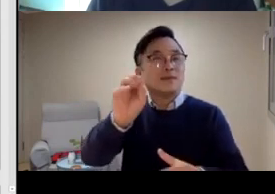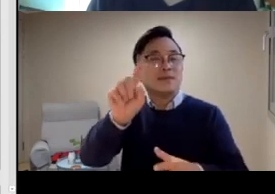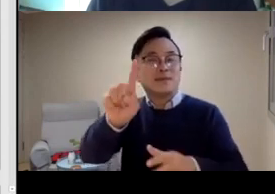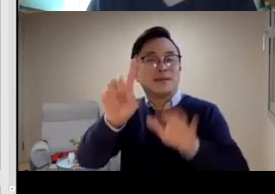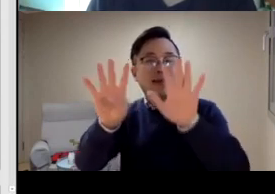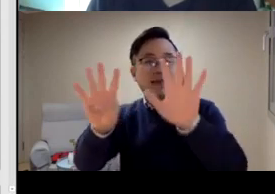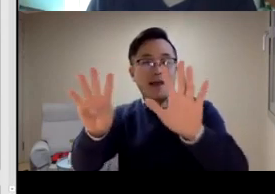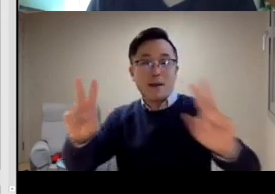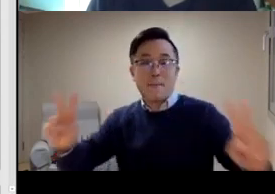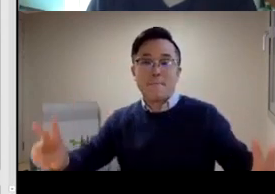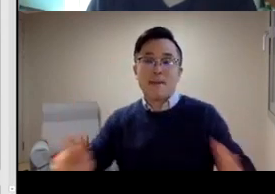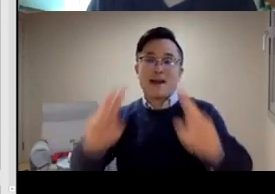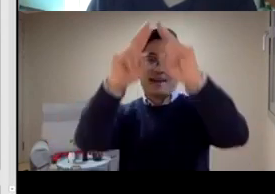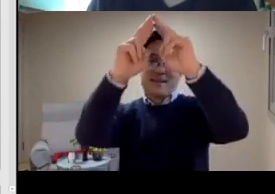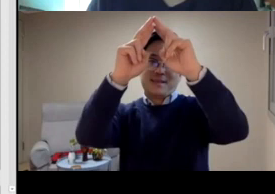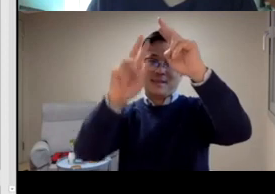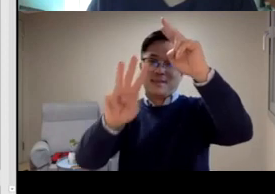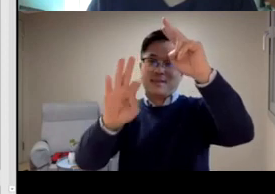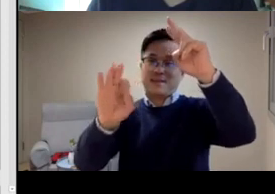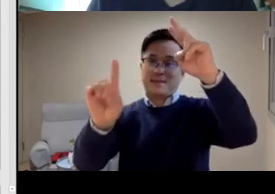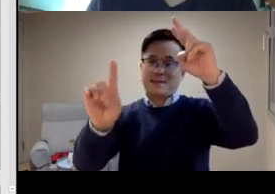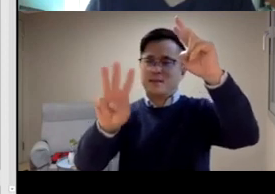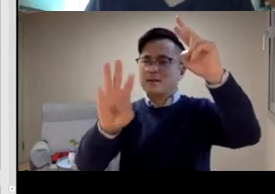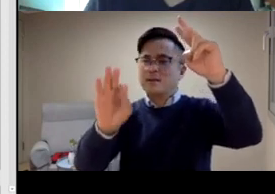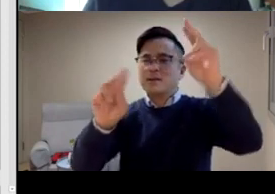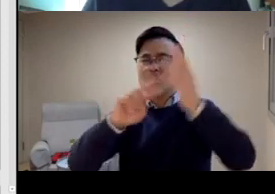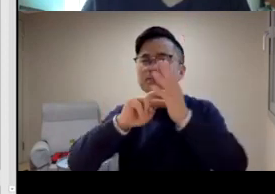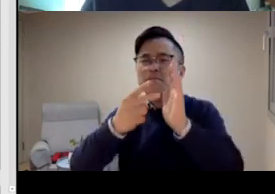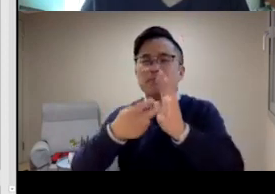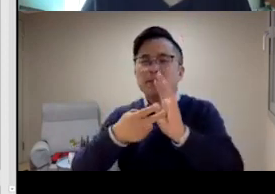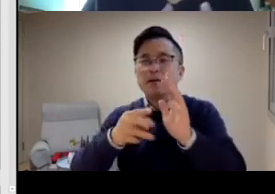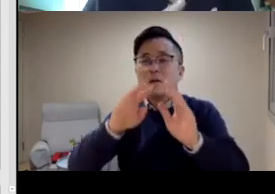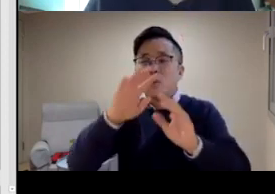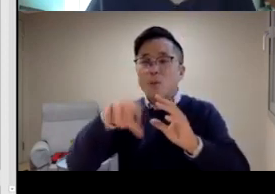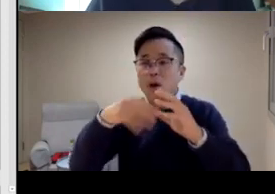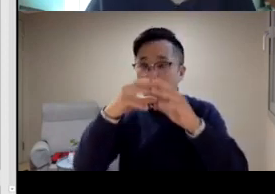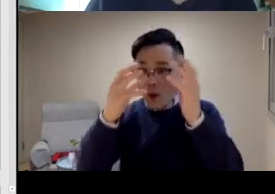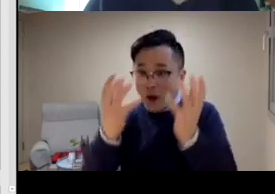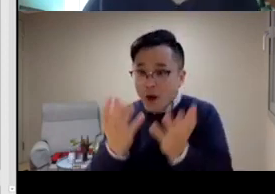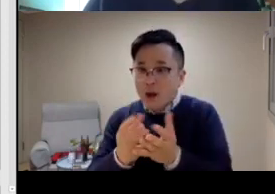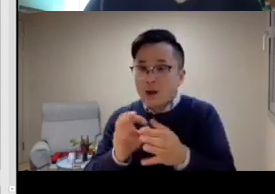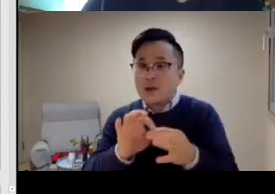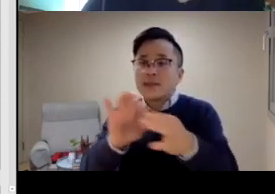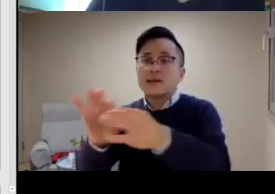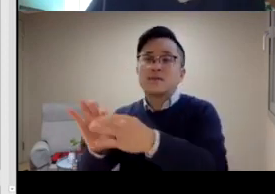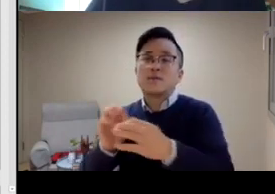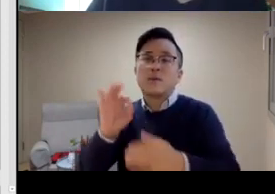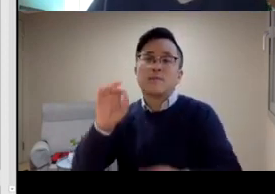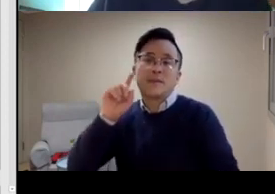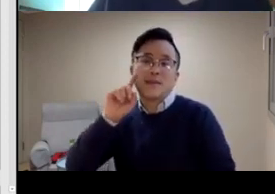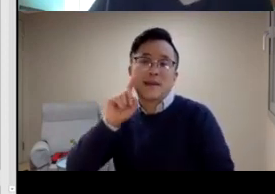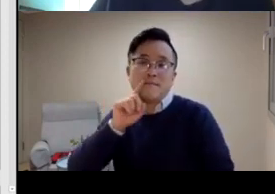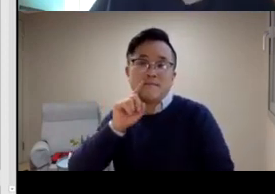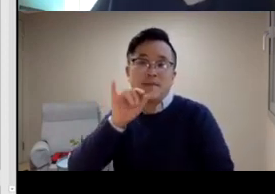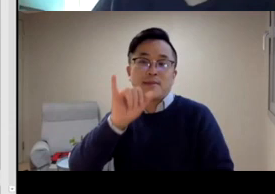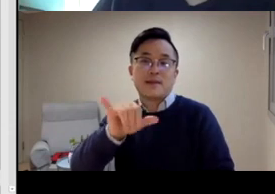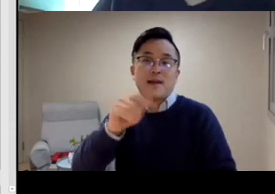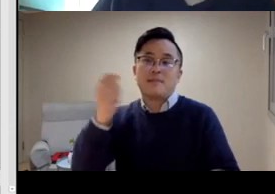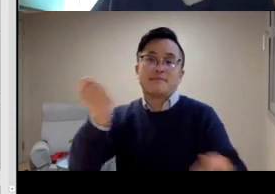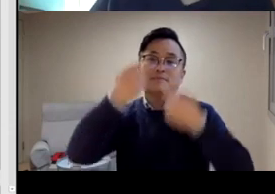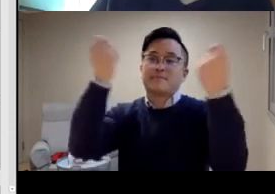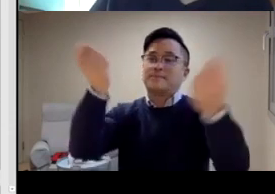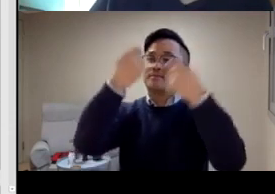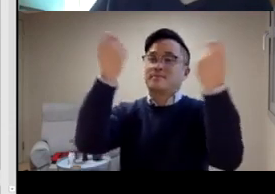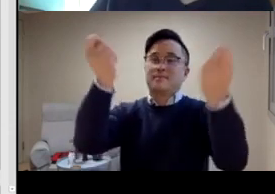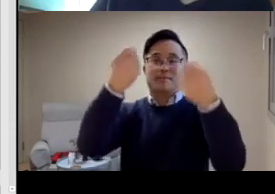in Jeju. So what happened was, in 2019 was the last Congress